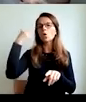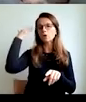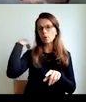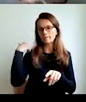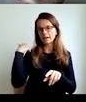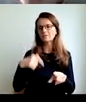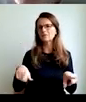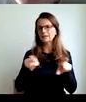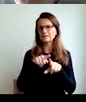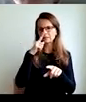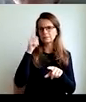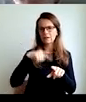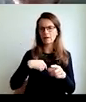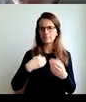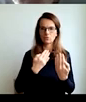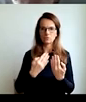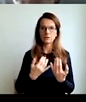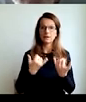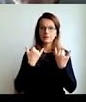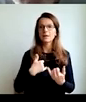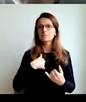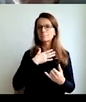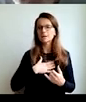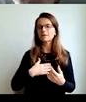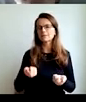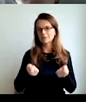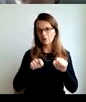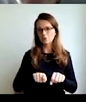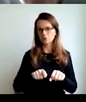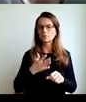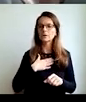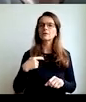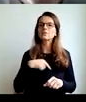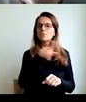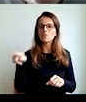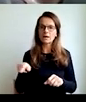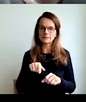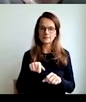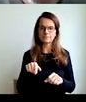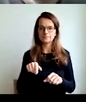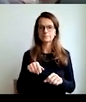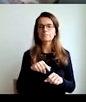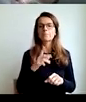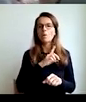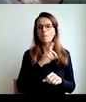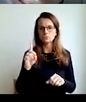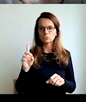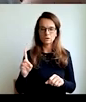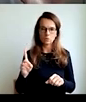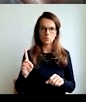poor relationships. And now let me wrap up by saying